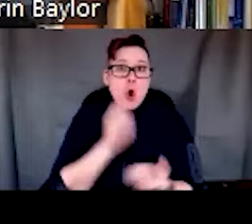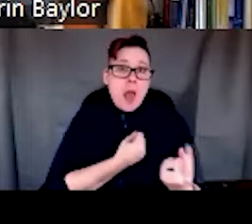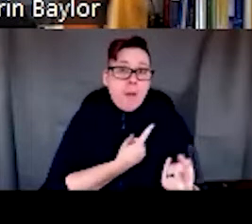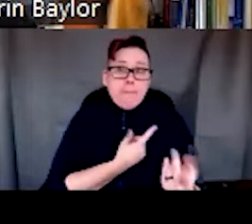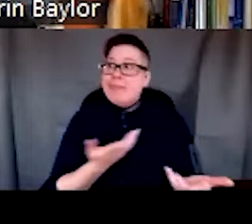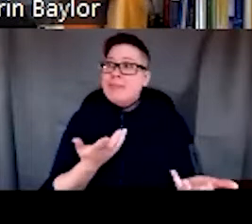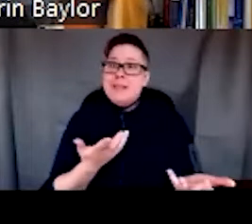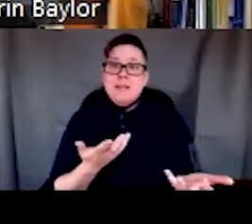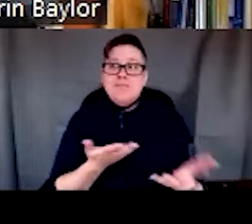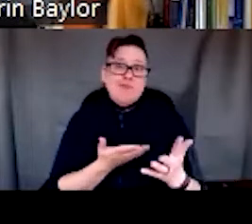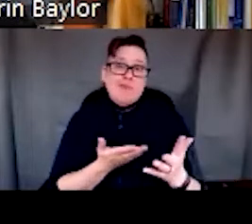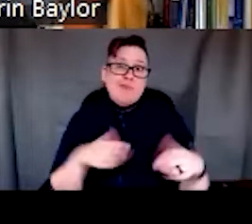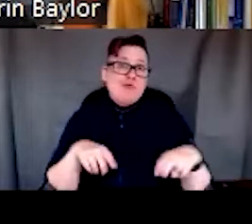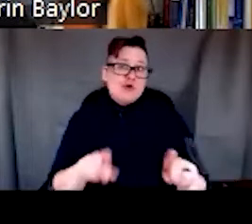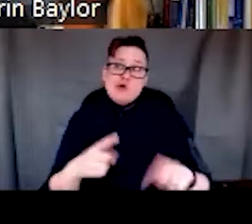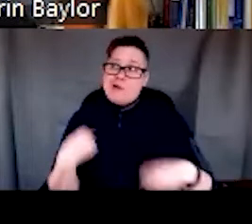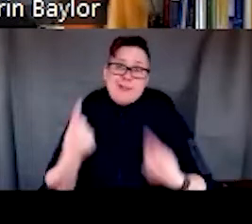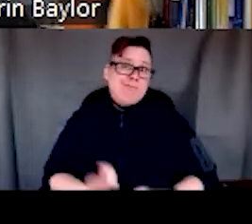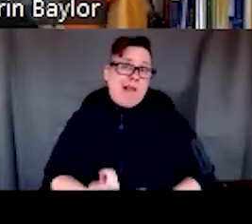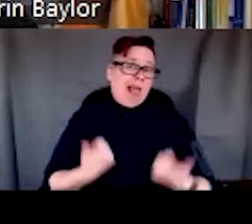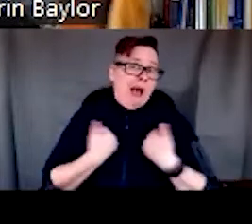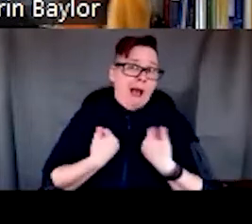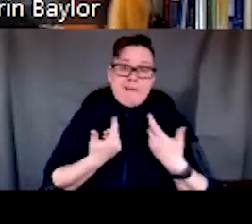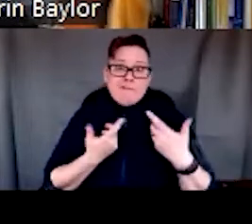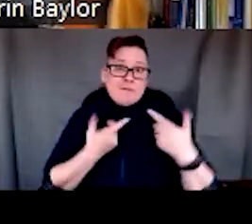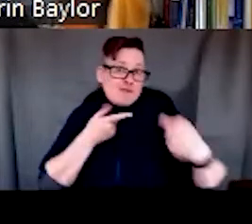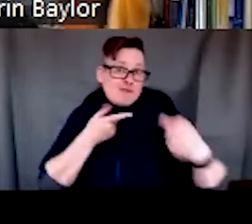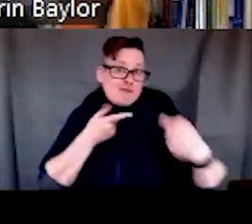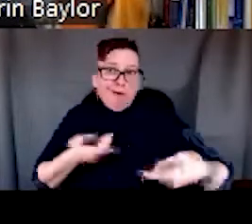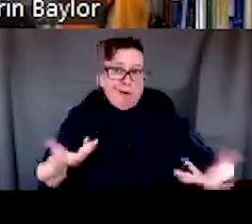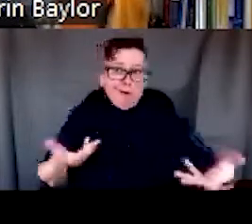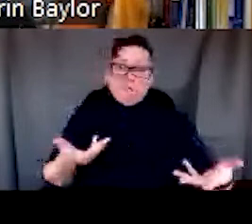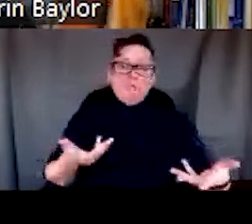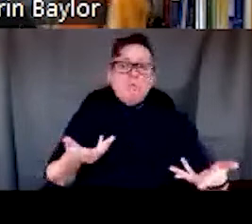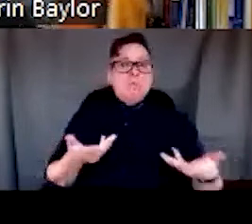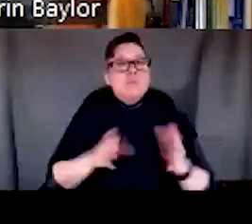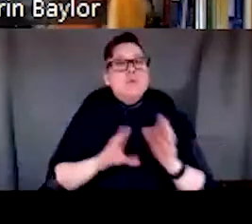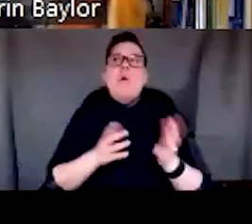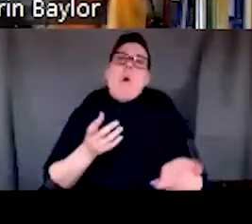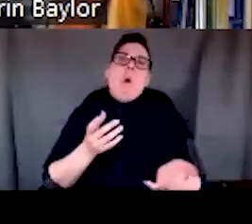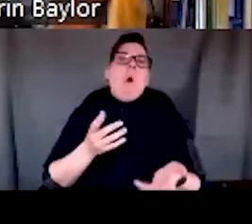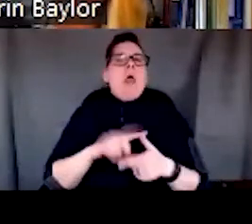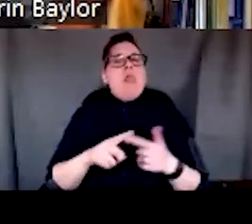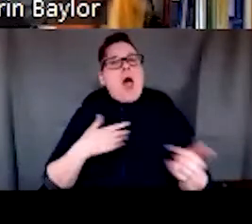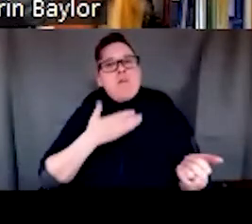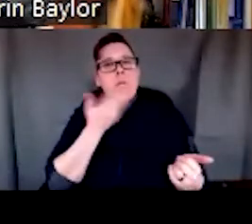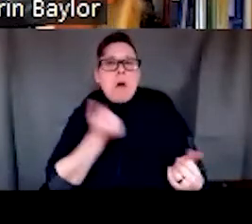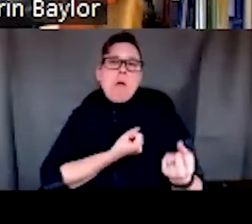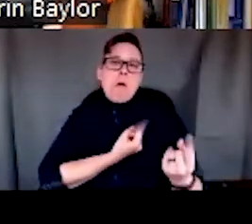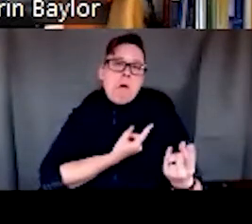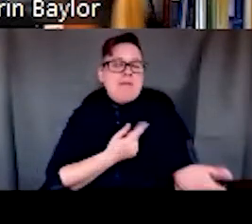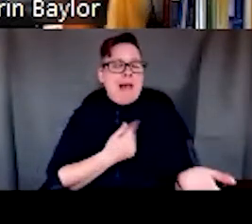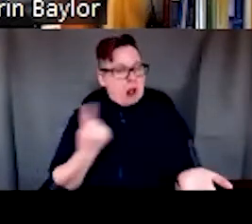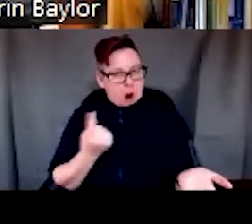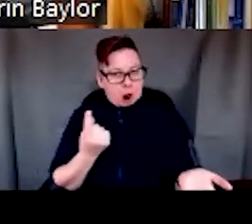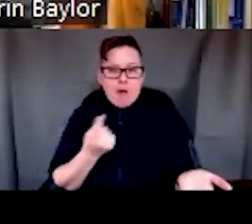through life chip, you know, when we, when we struggle with something and we develop greater empathy because of that. So I always say